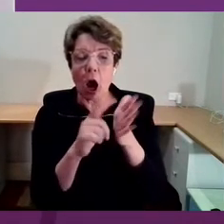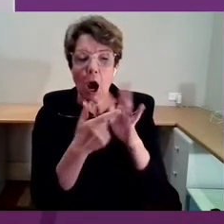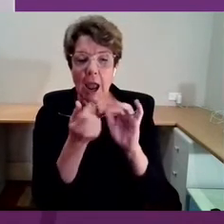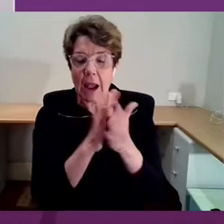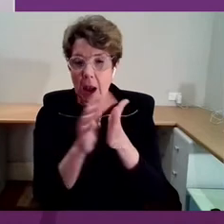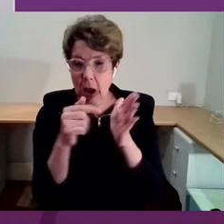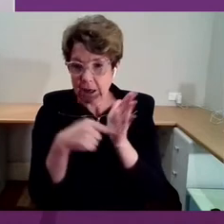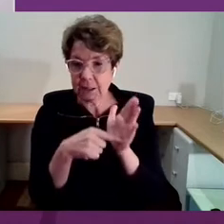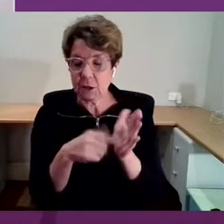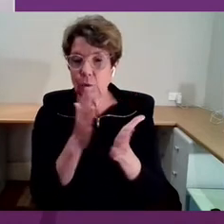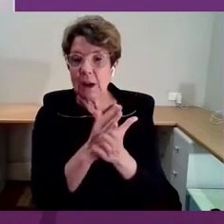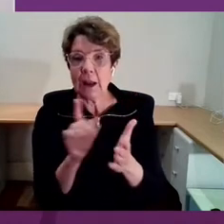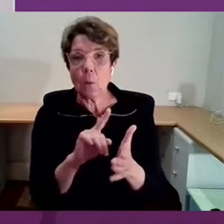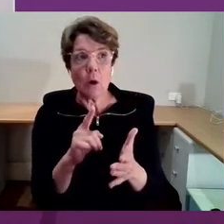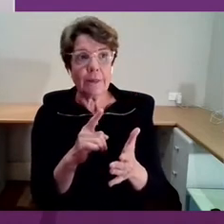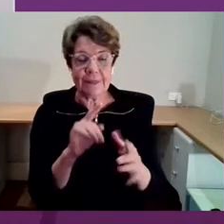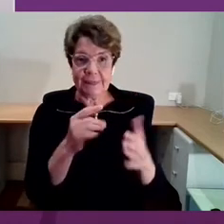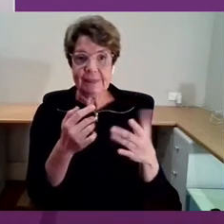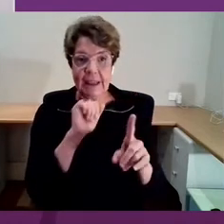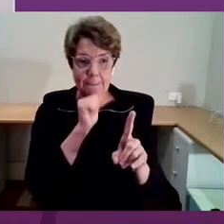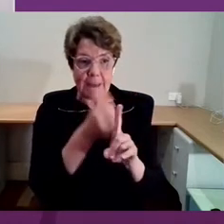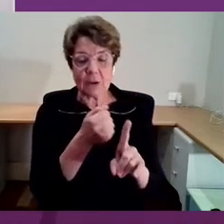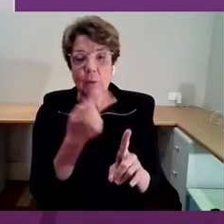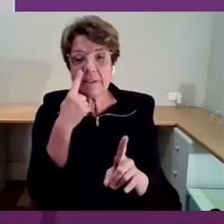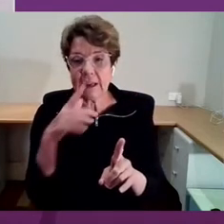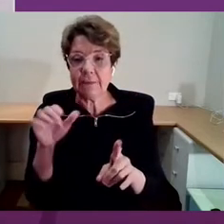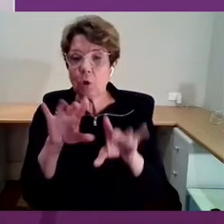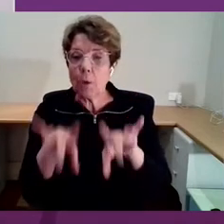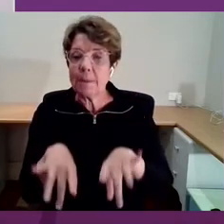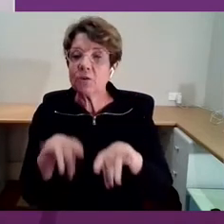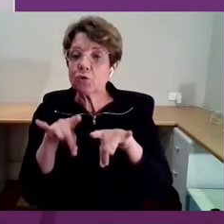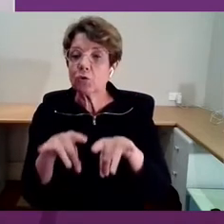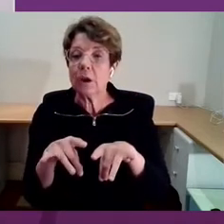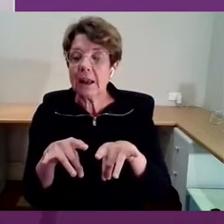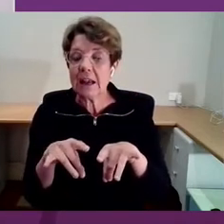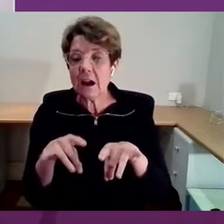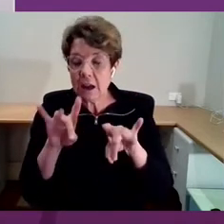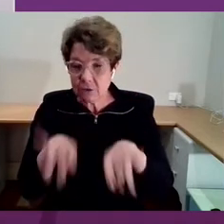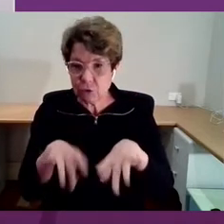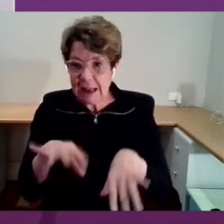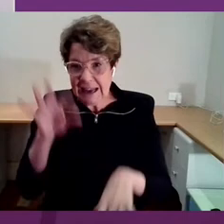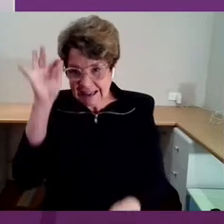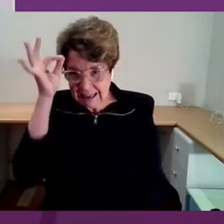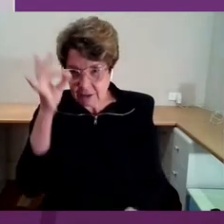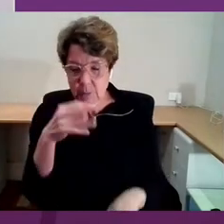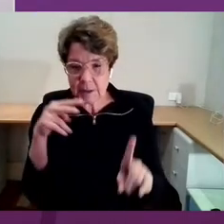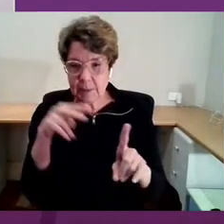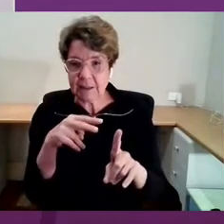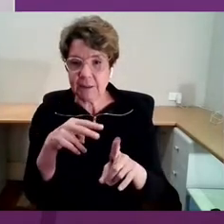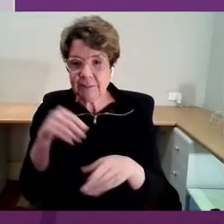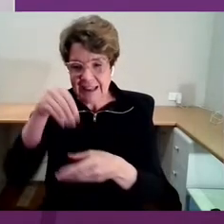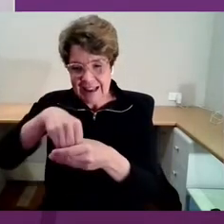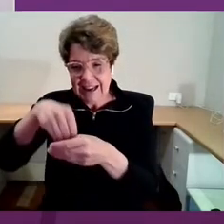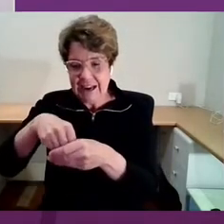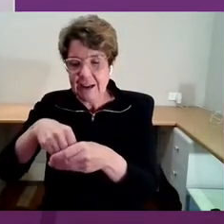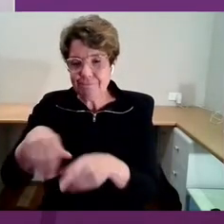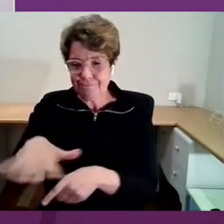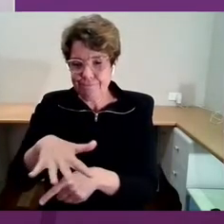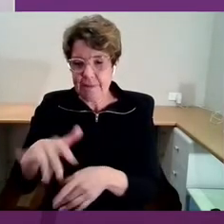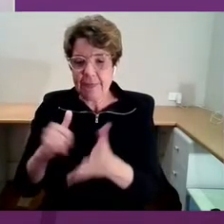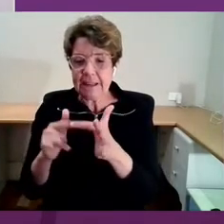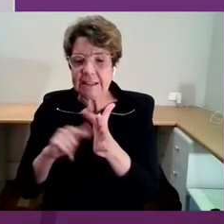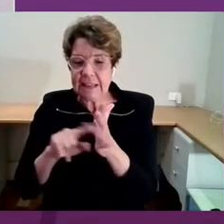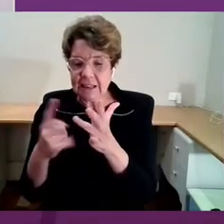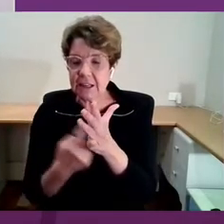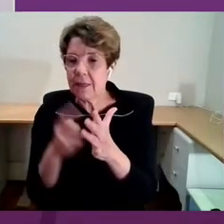witnessing from an Australia Council perspective, of course, is within the sector itself, within the people we work